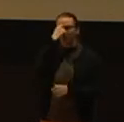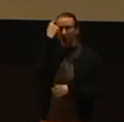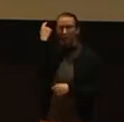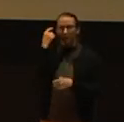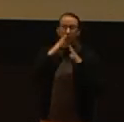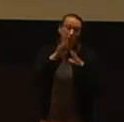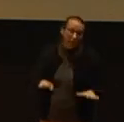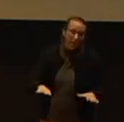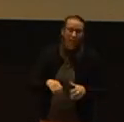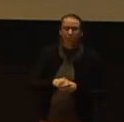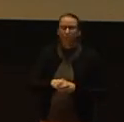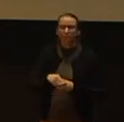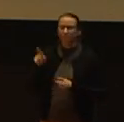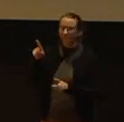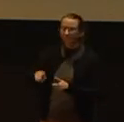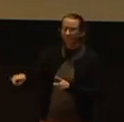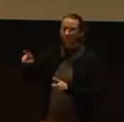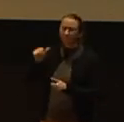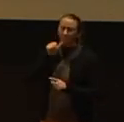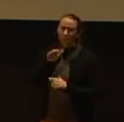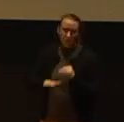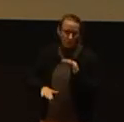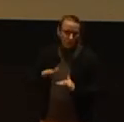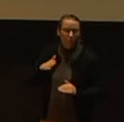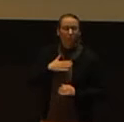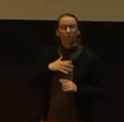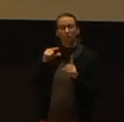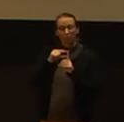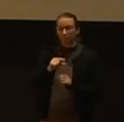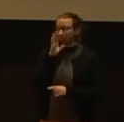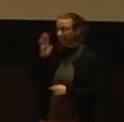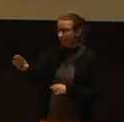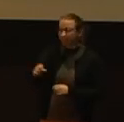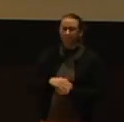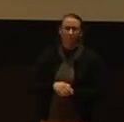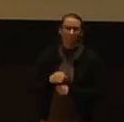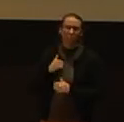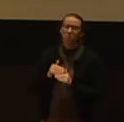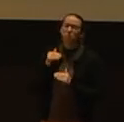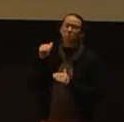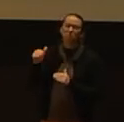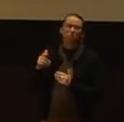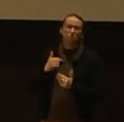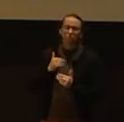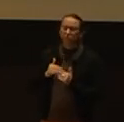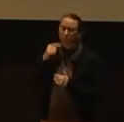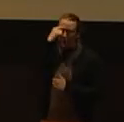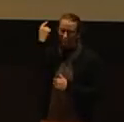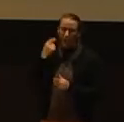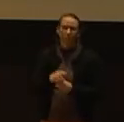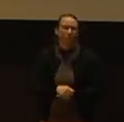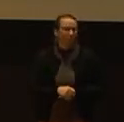I had made them too uncomfortable. My words had been too potent. My voice had been too black. So